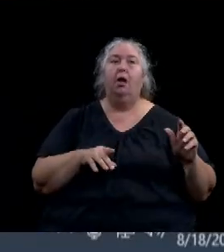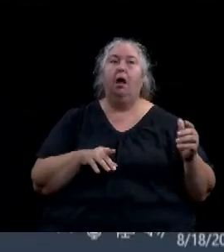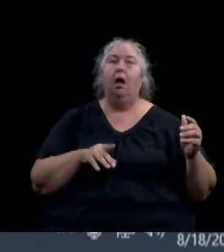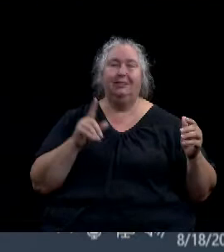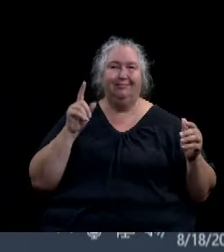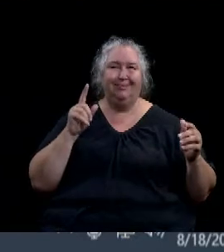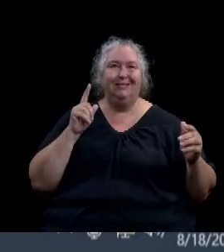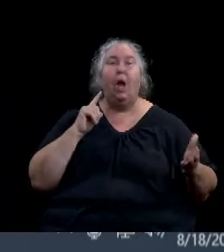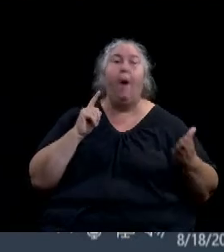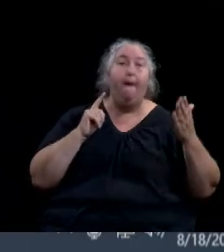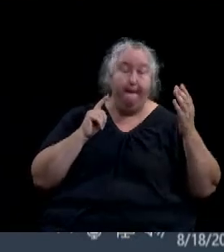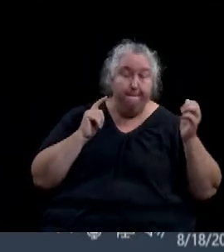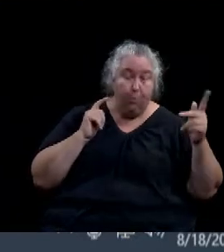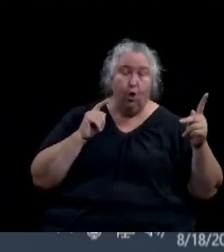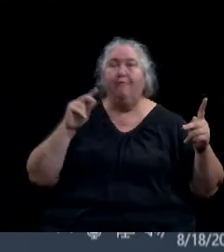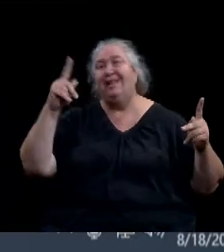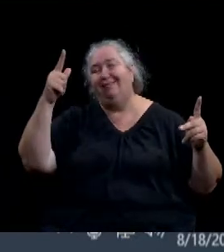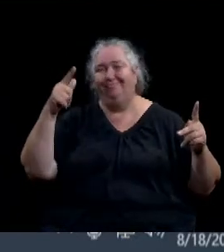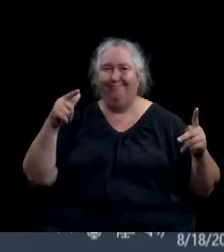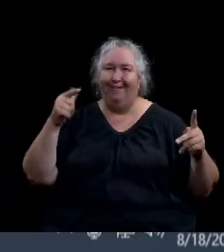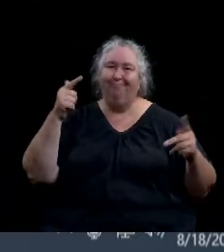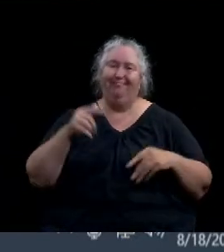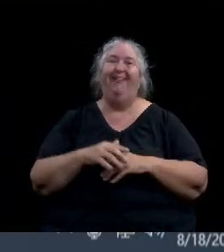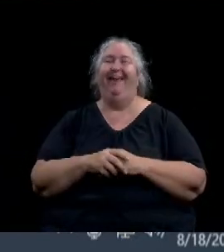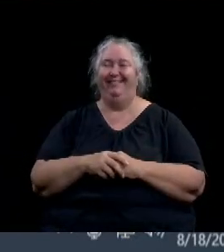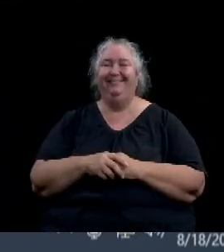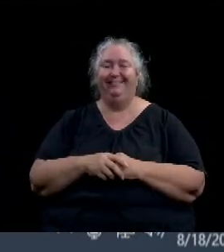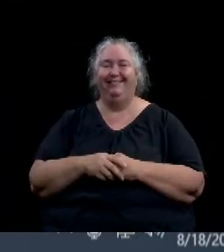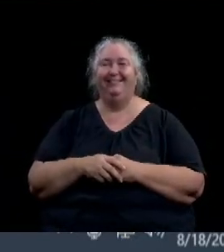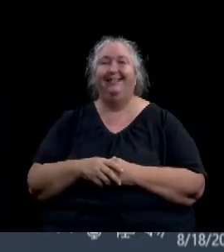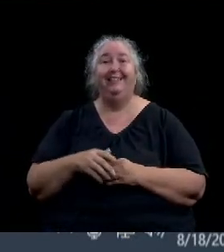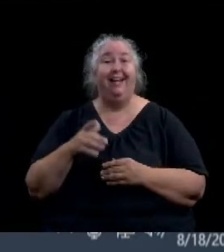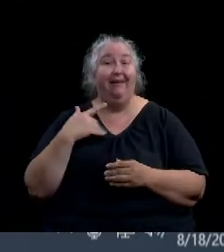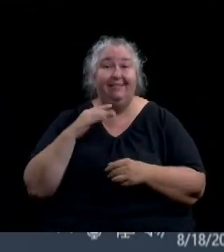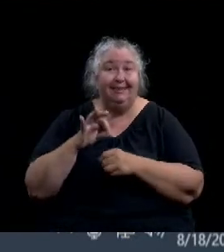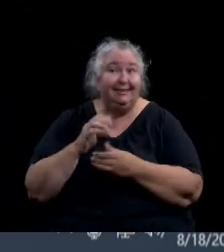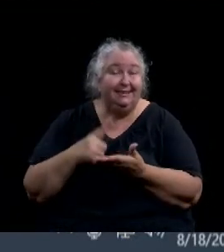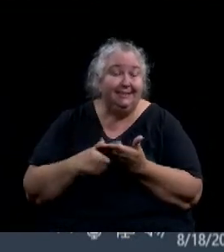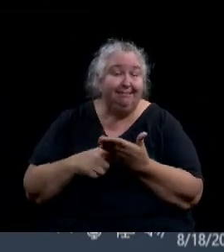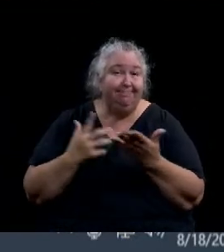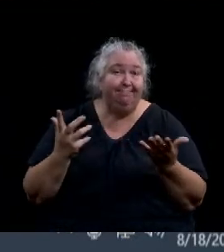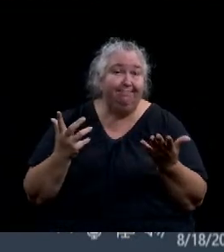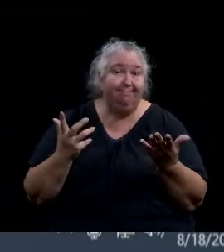We a motion and a second. Any discussion? Yes. Please call the council. Aye. Oops.